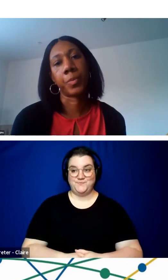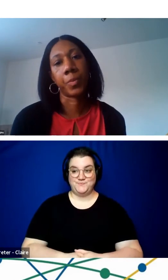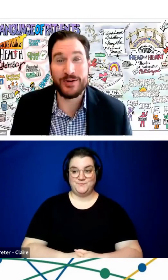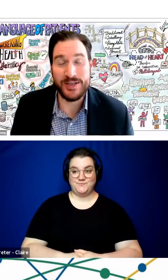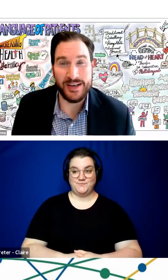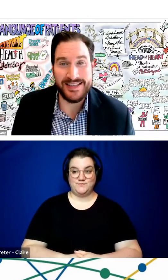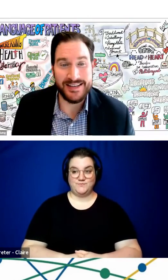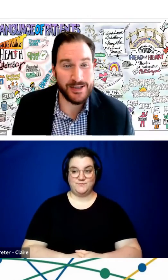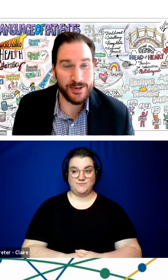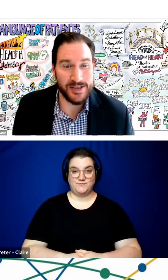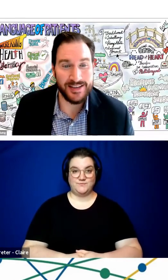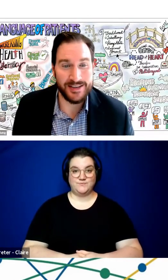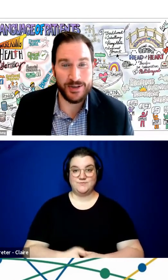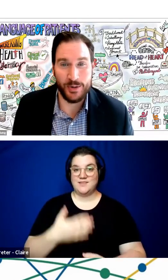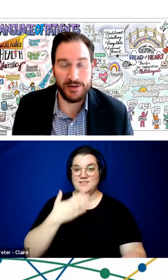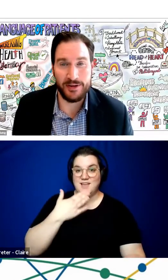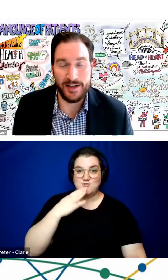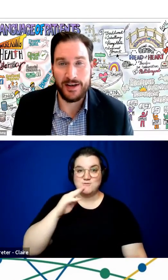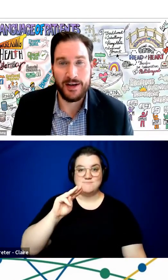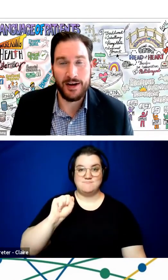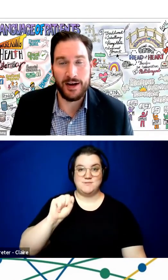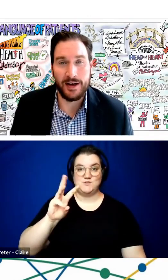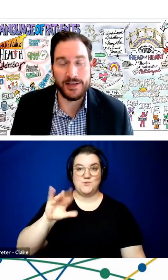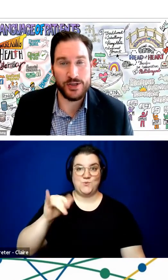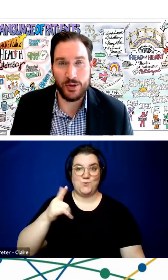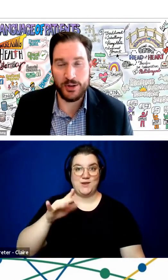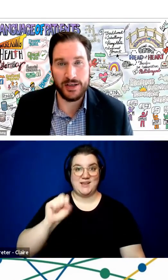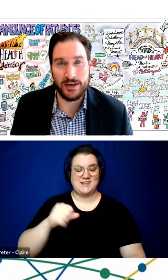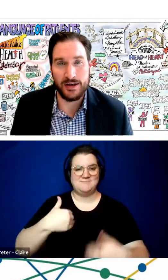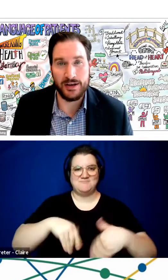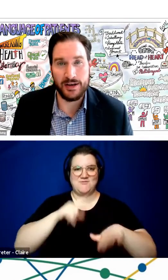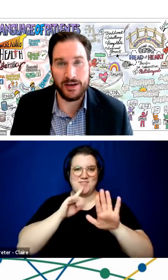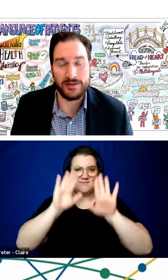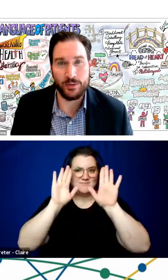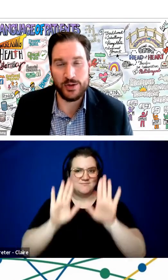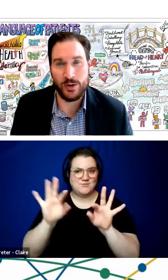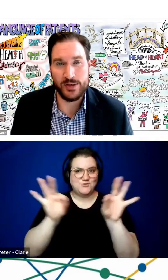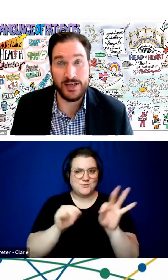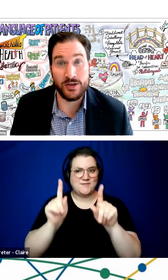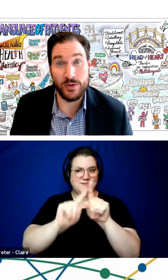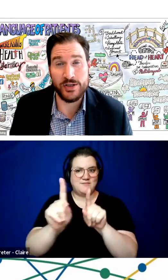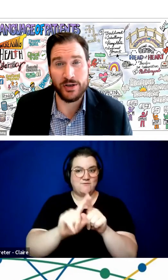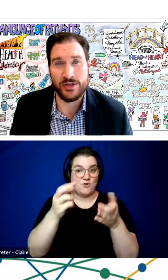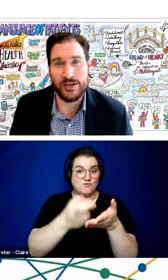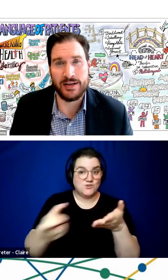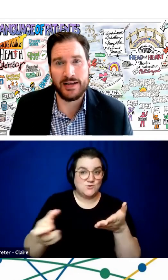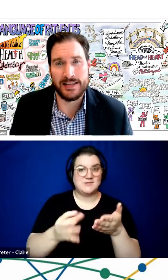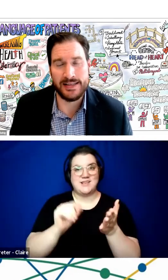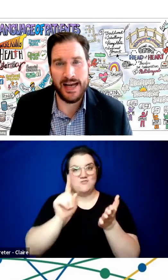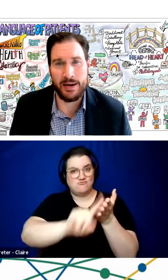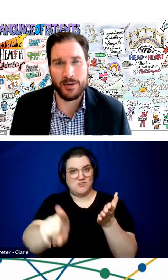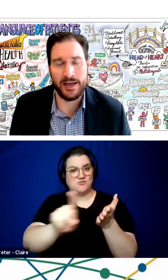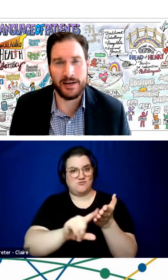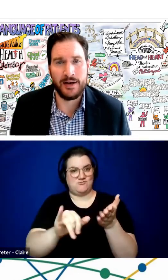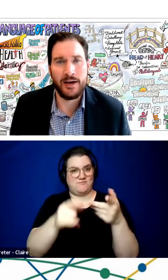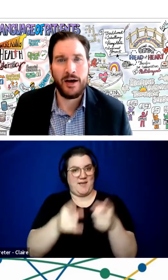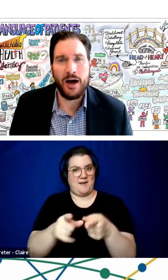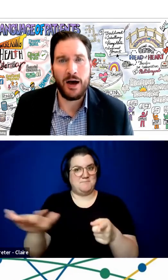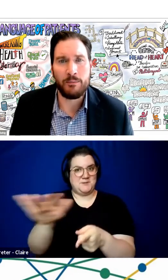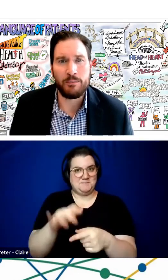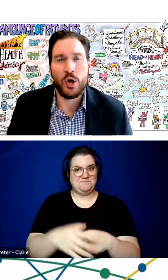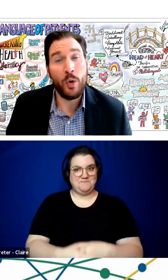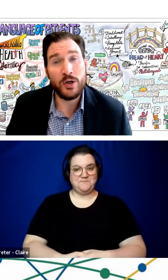Thank you, Ms. Wiggins. This was a terrific description of different resources and research that's happening.